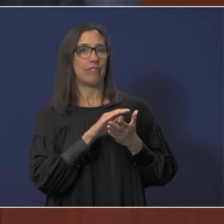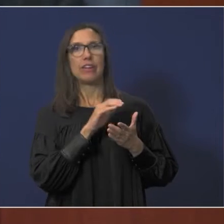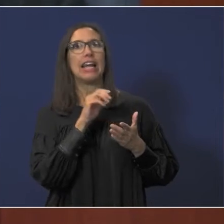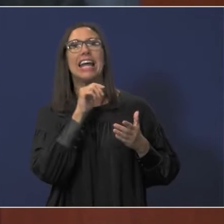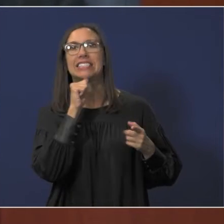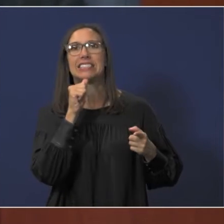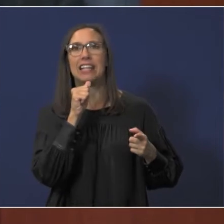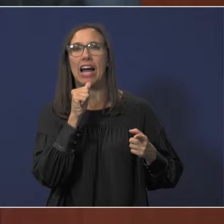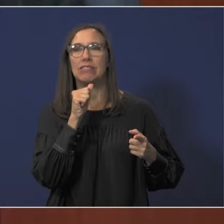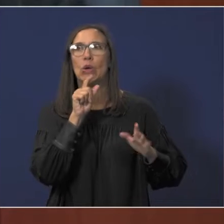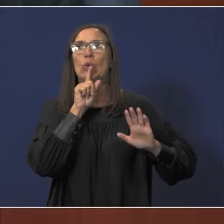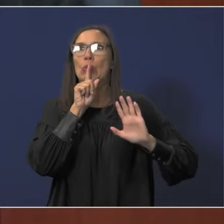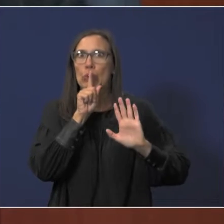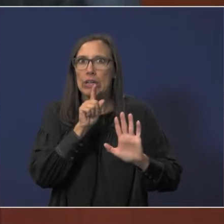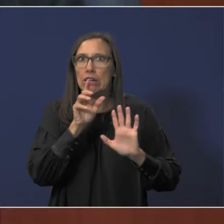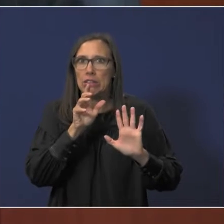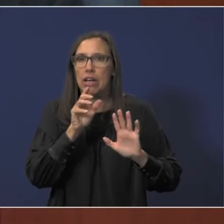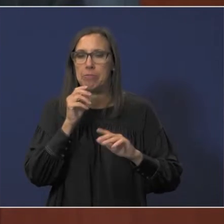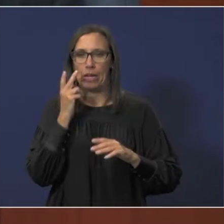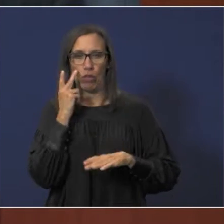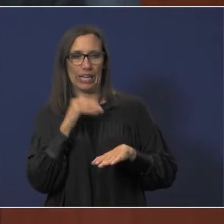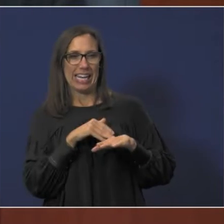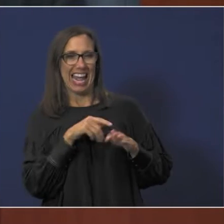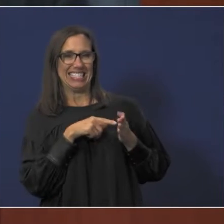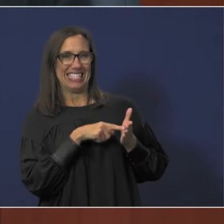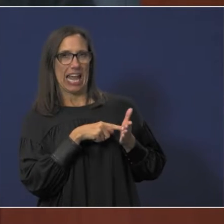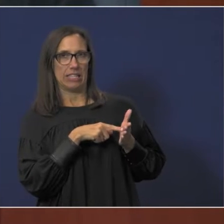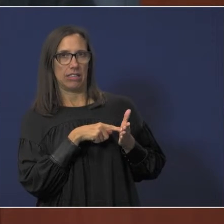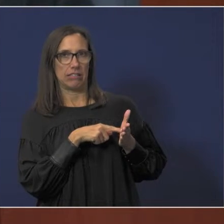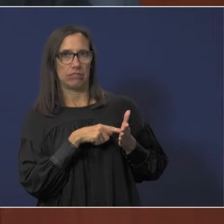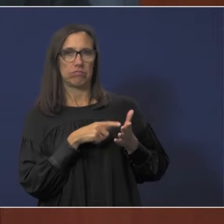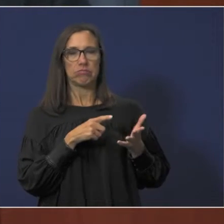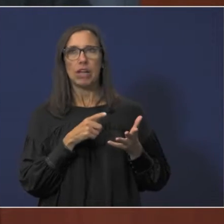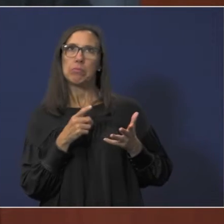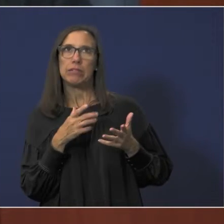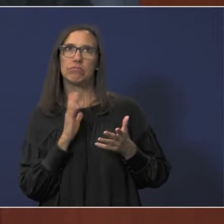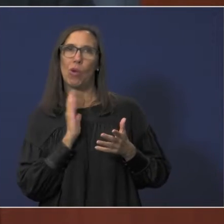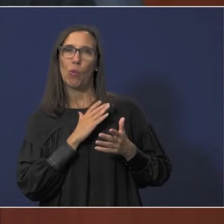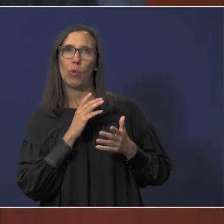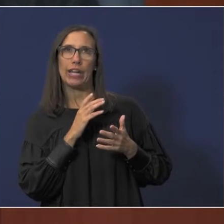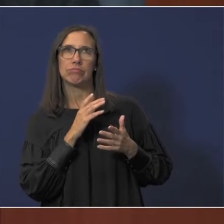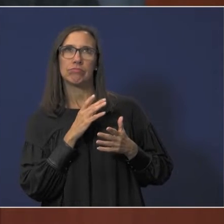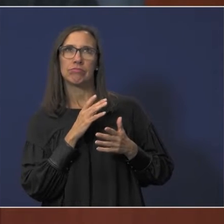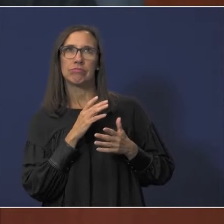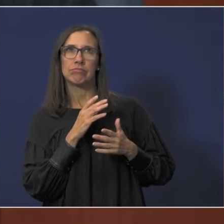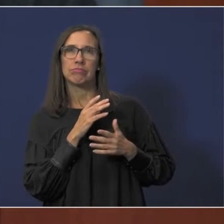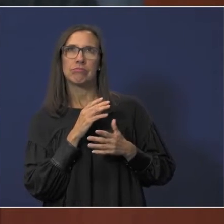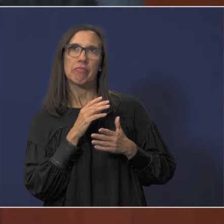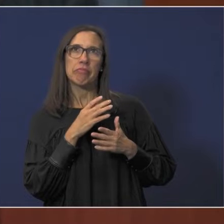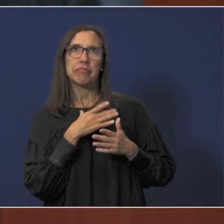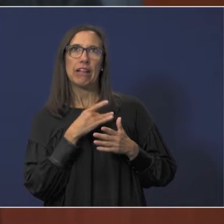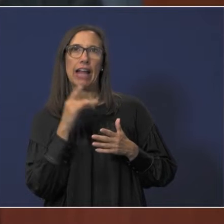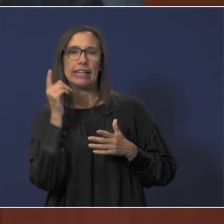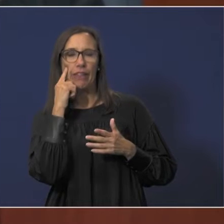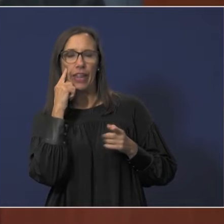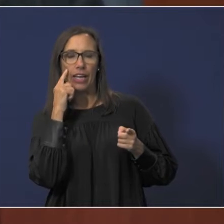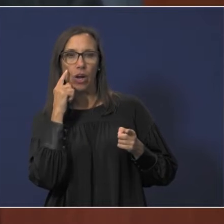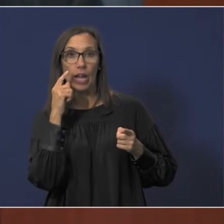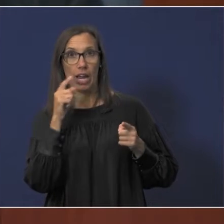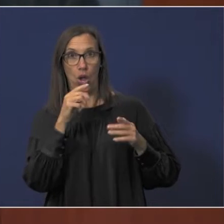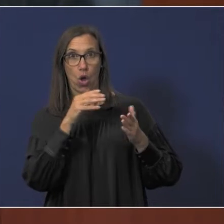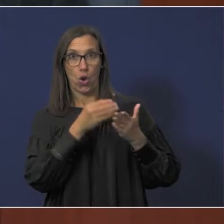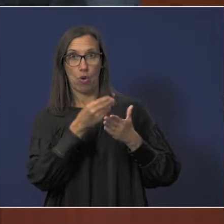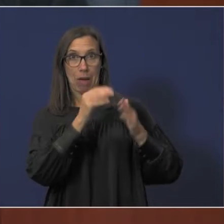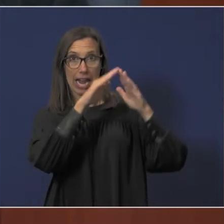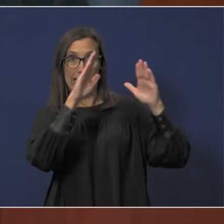realistically looking at districts' debt. And the way we like to look at this, think of it like a mortgage. You do a mortgage